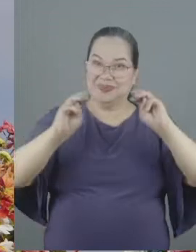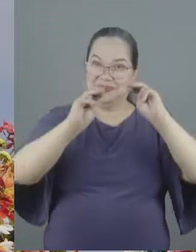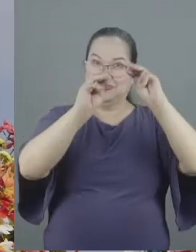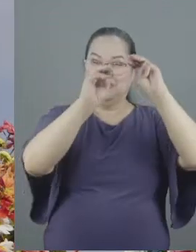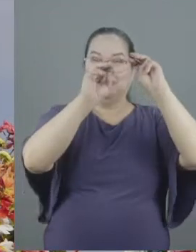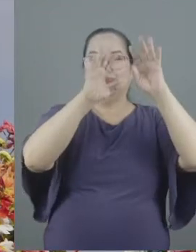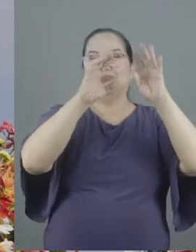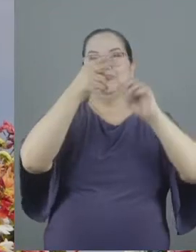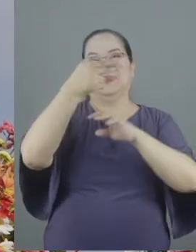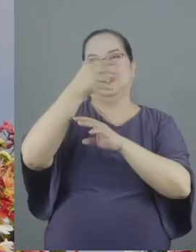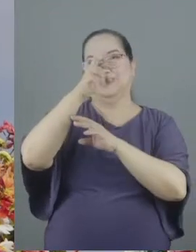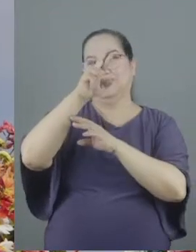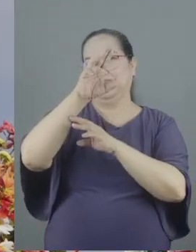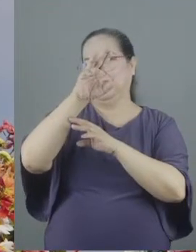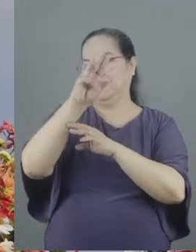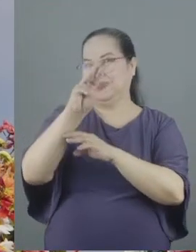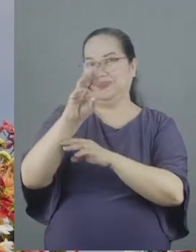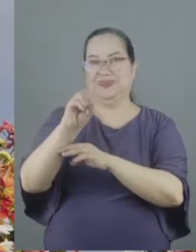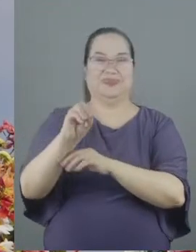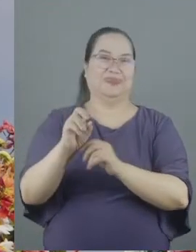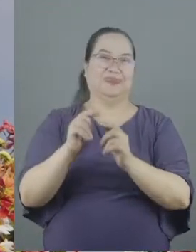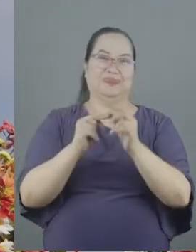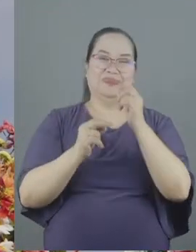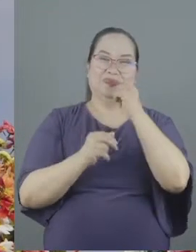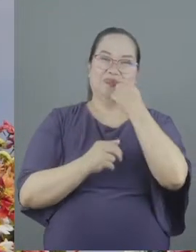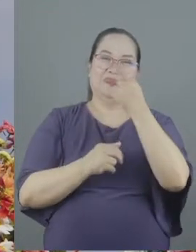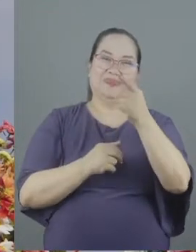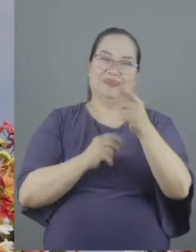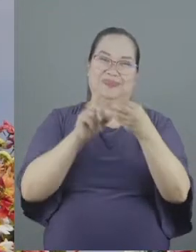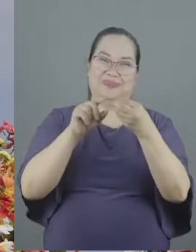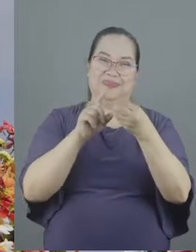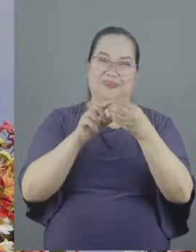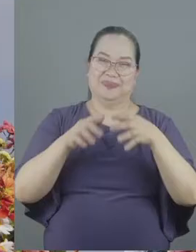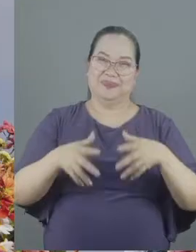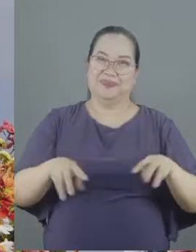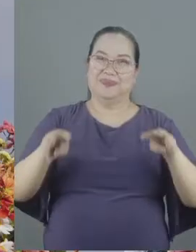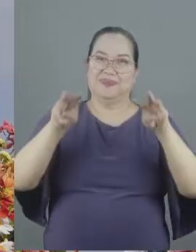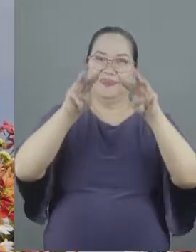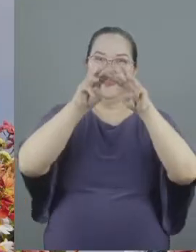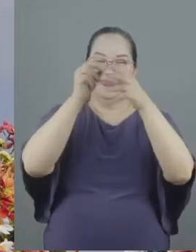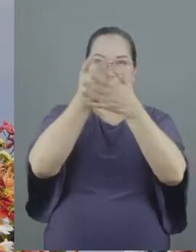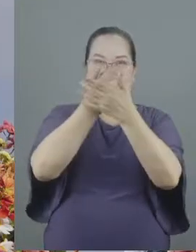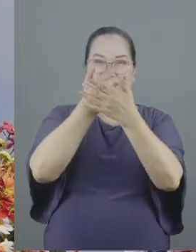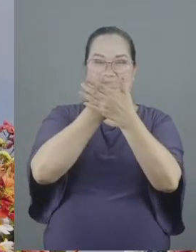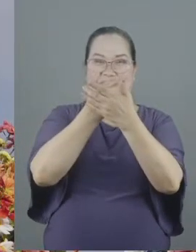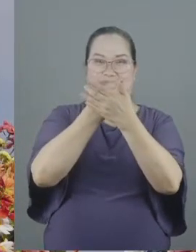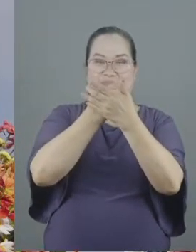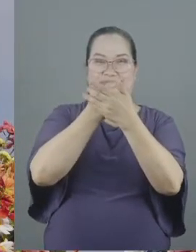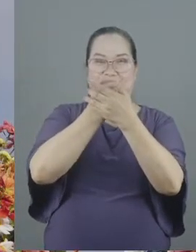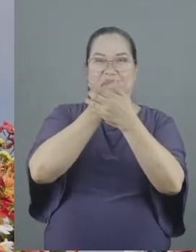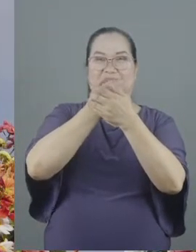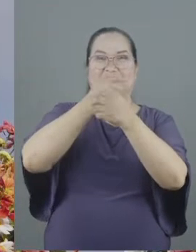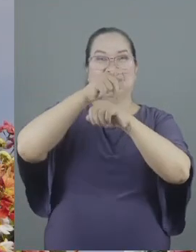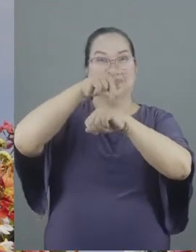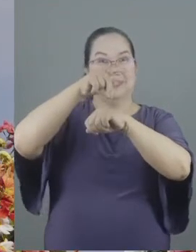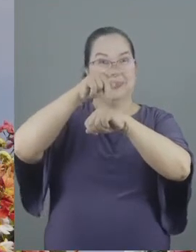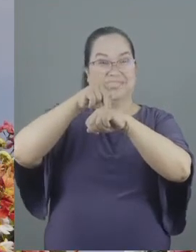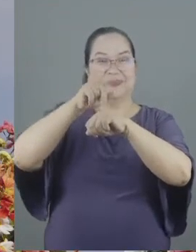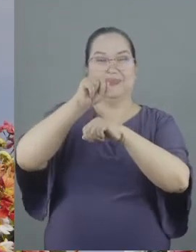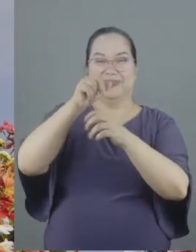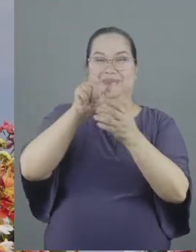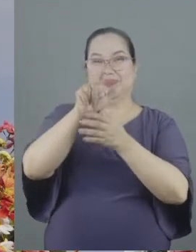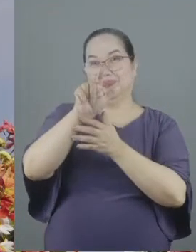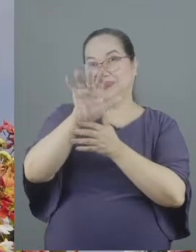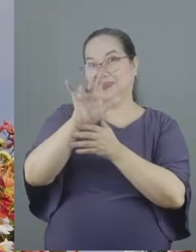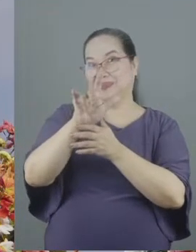It makes our lives worthy of the gospel. What Paul said in Philippians chapter 1 verse 27. Only let